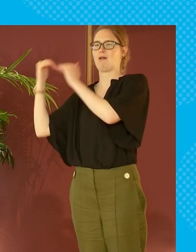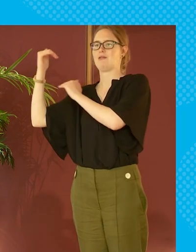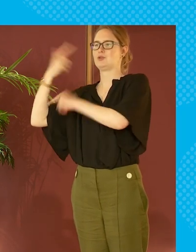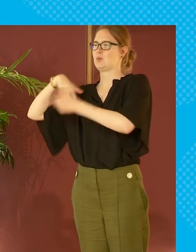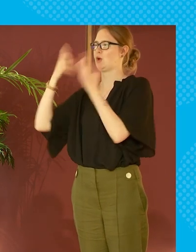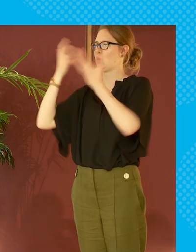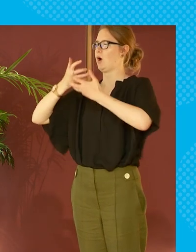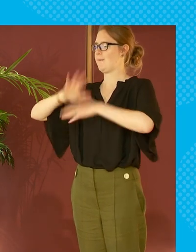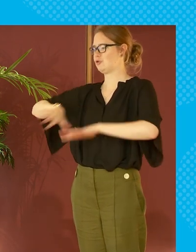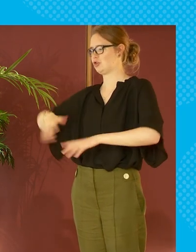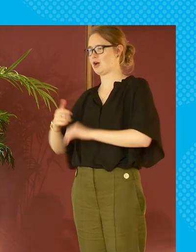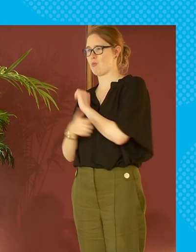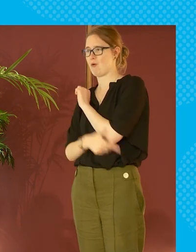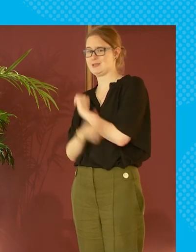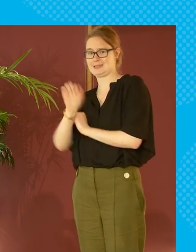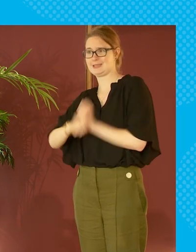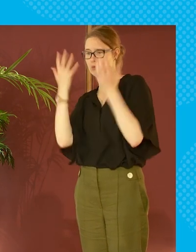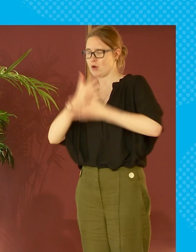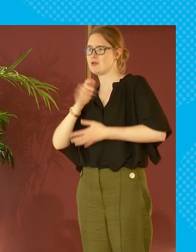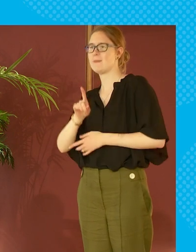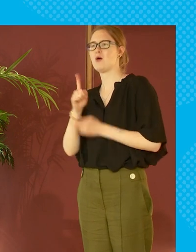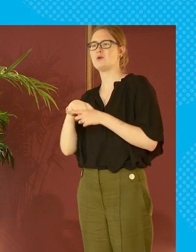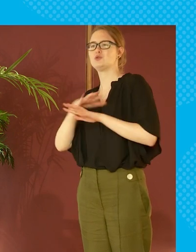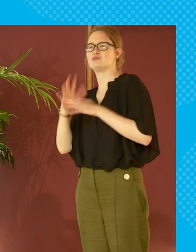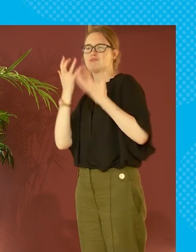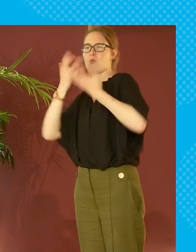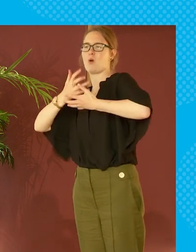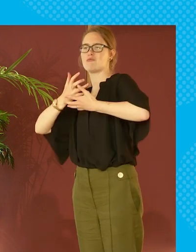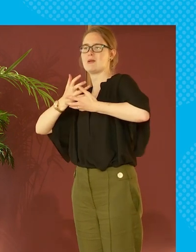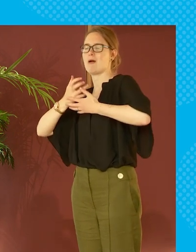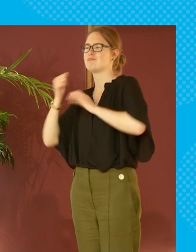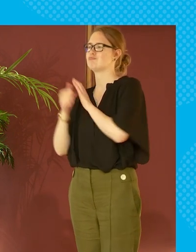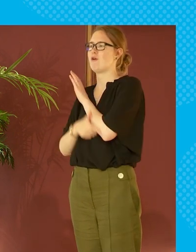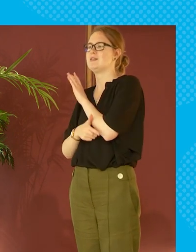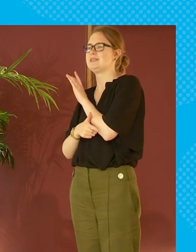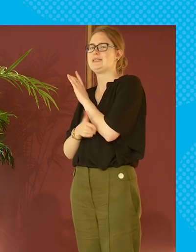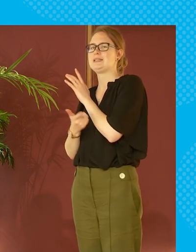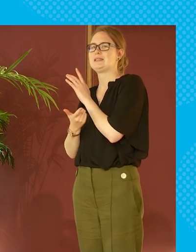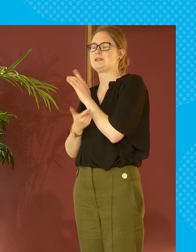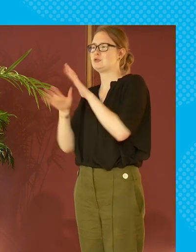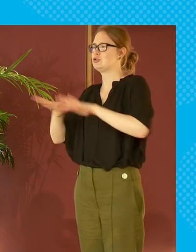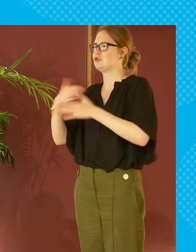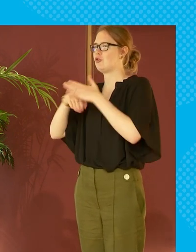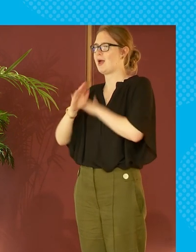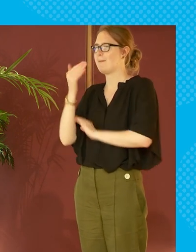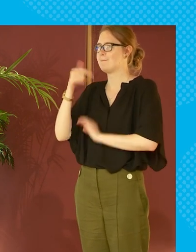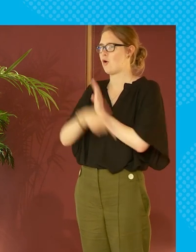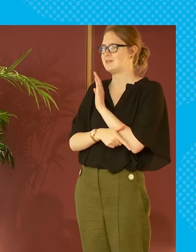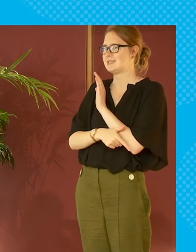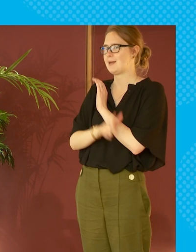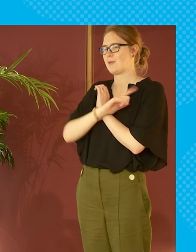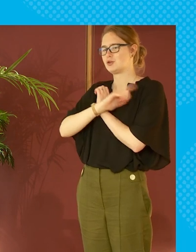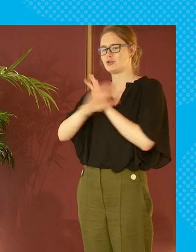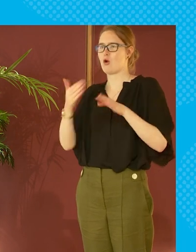we we worry about child poverty yet don't worry about the poverty who children are not in